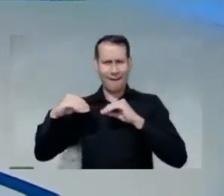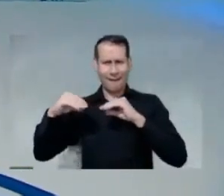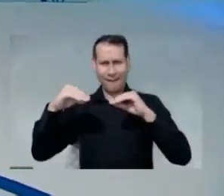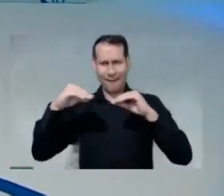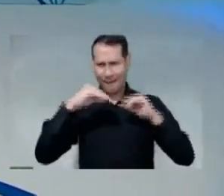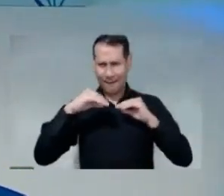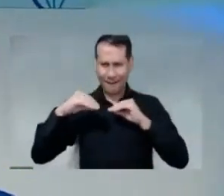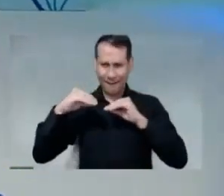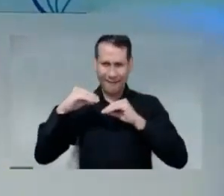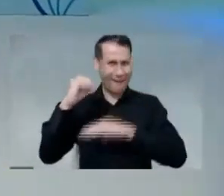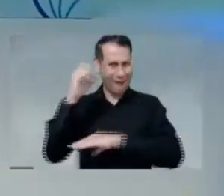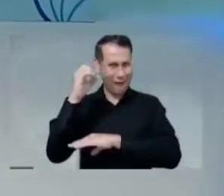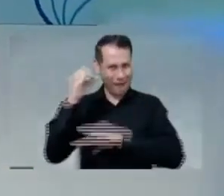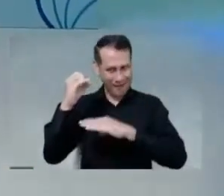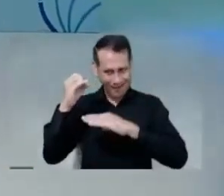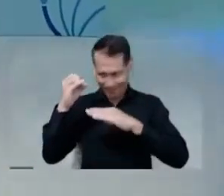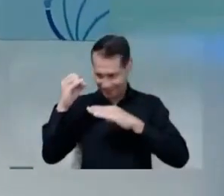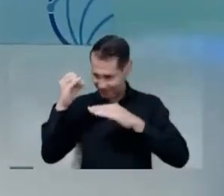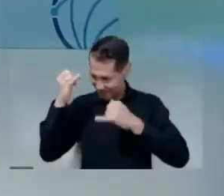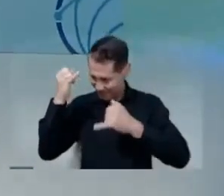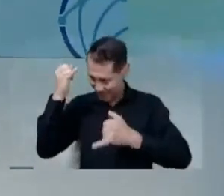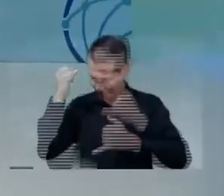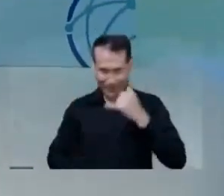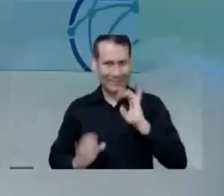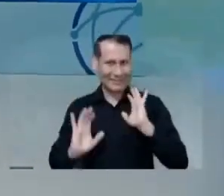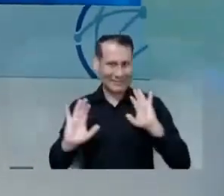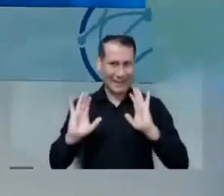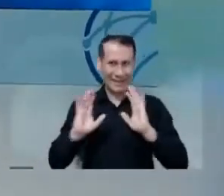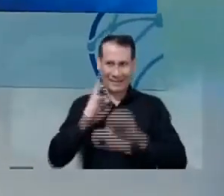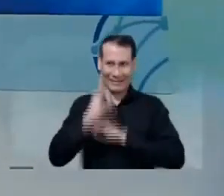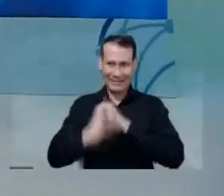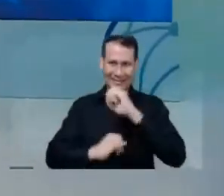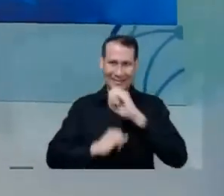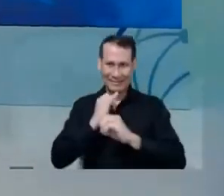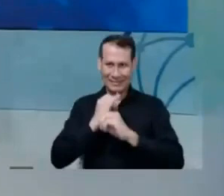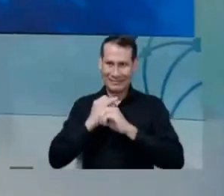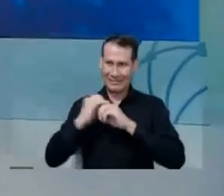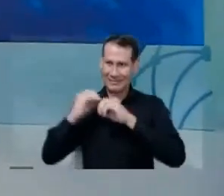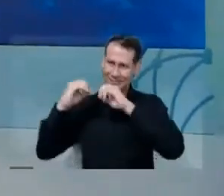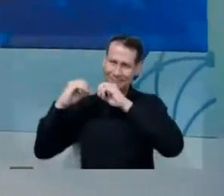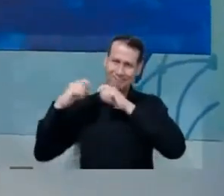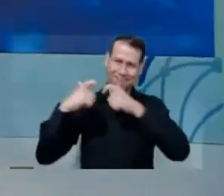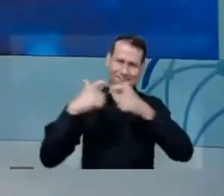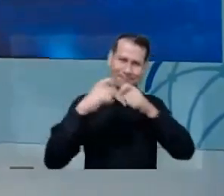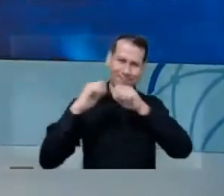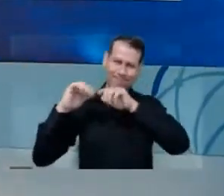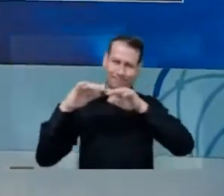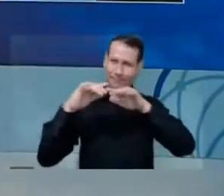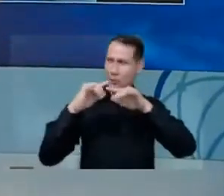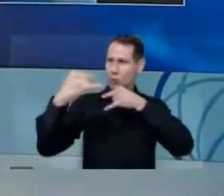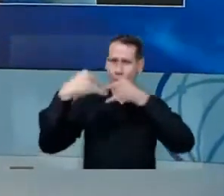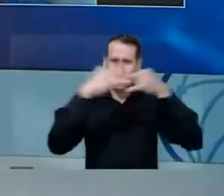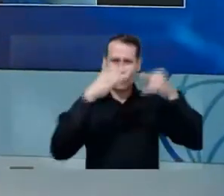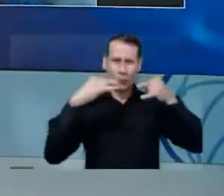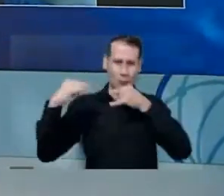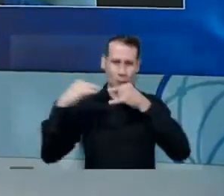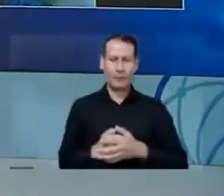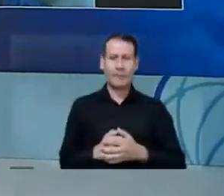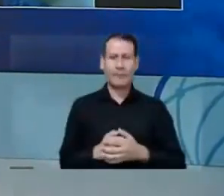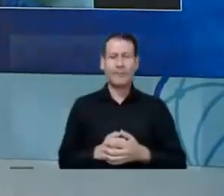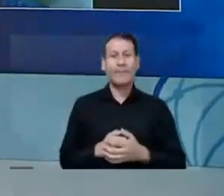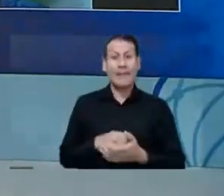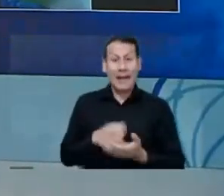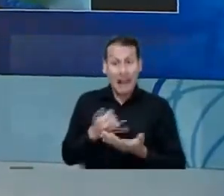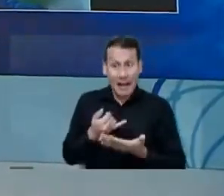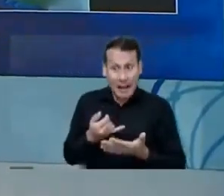closing the day, closing this international Congress of Spectrum. We also have the challenge of putting some dynamics and putting